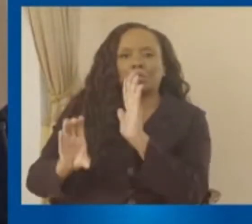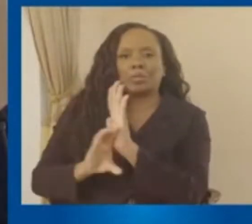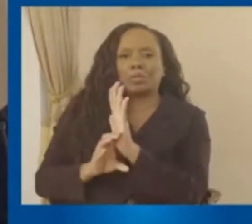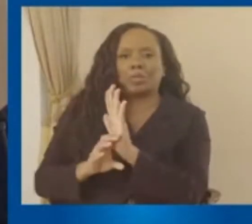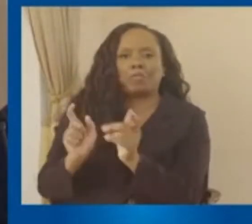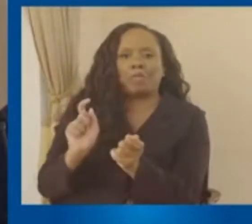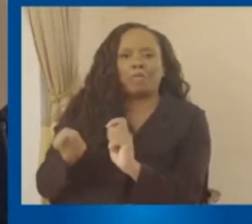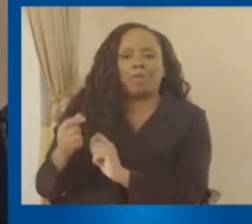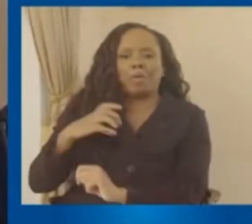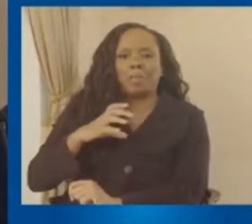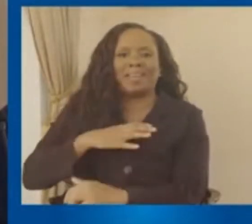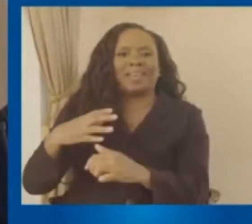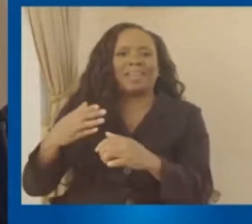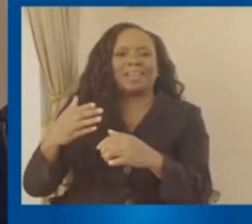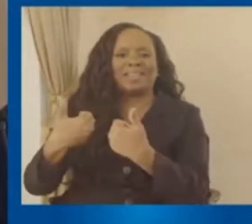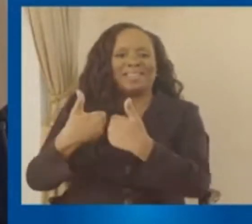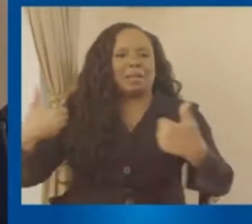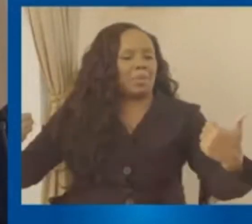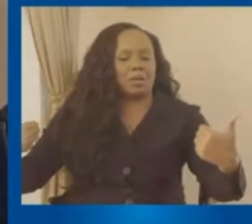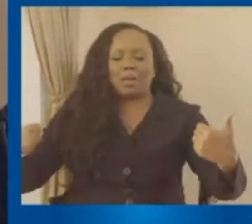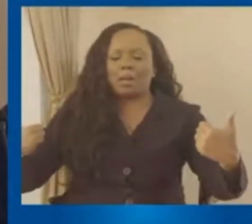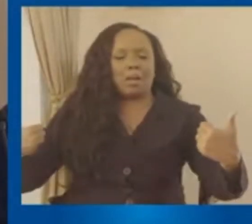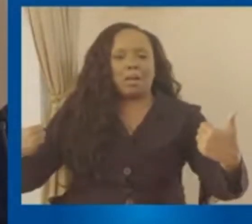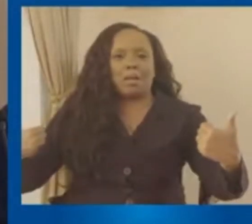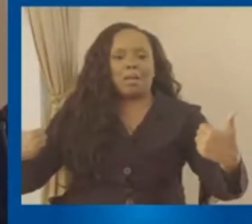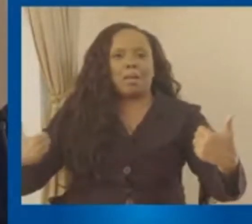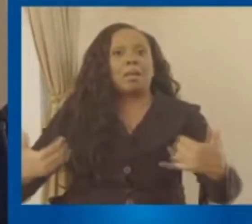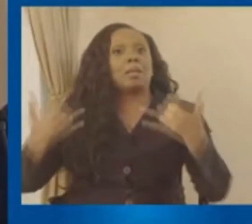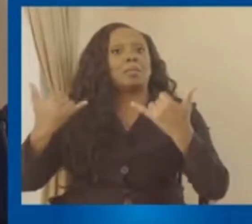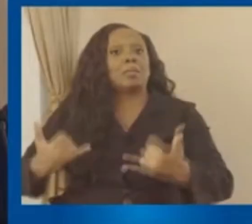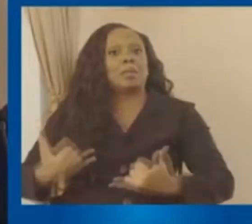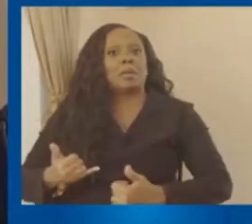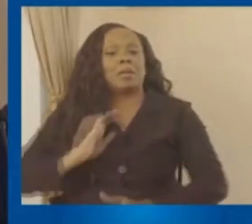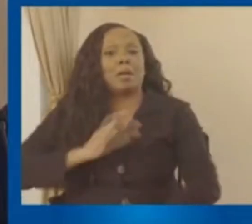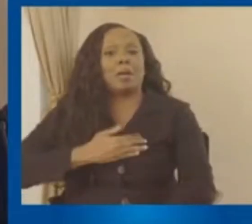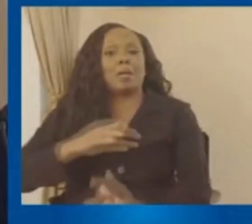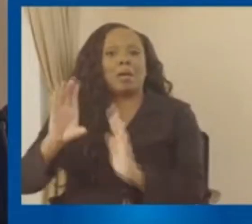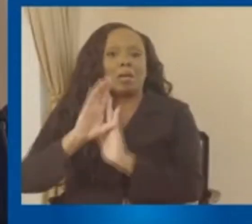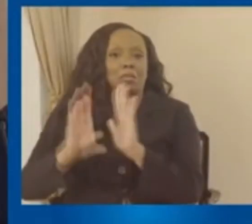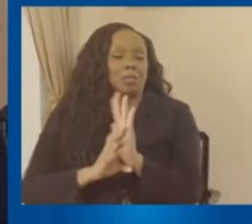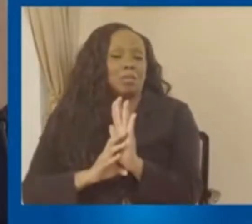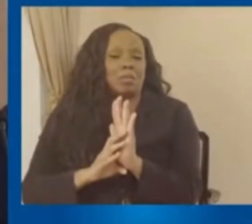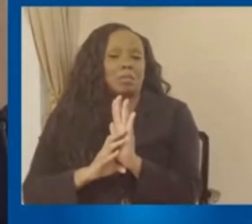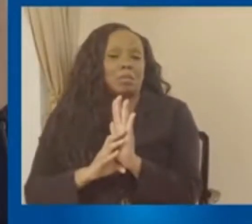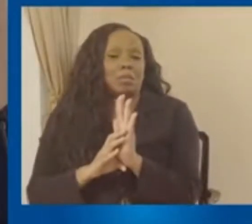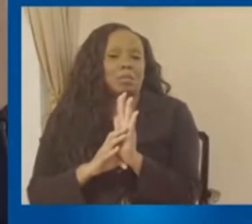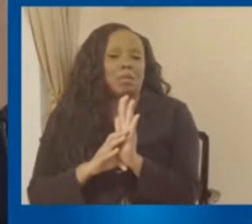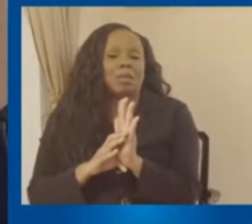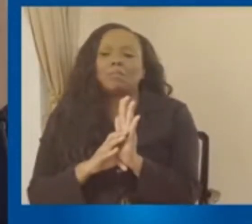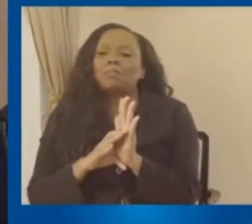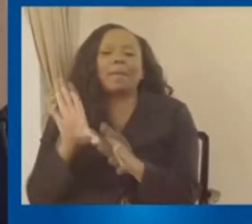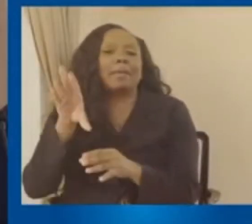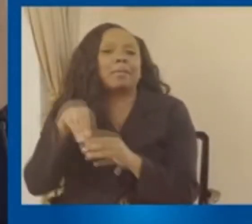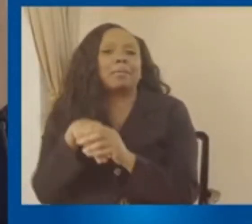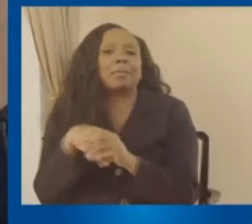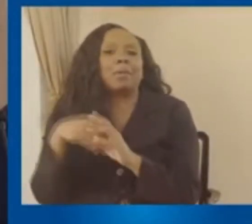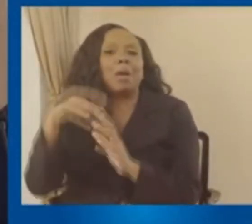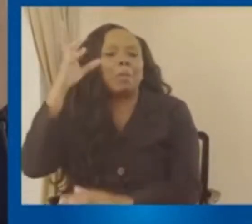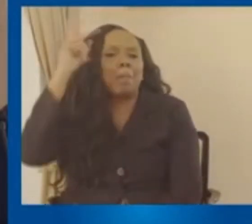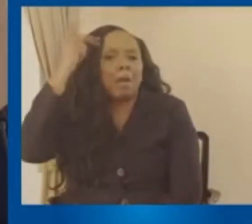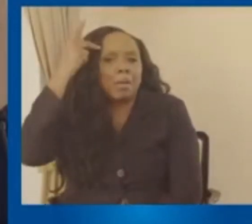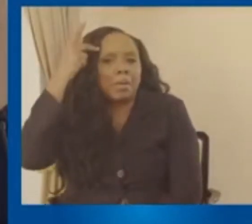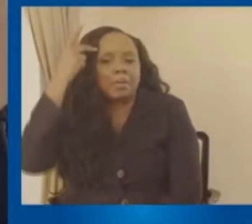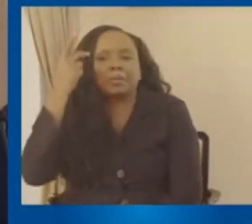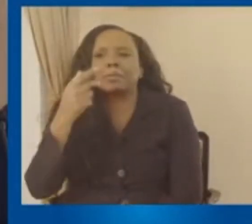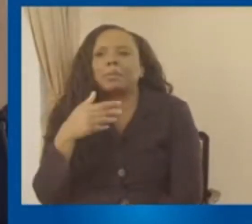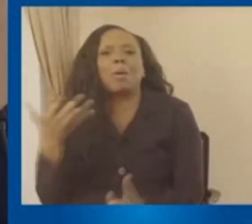that one of the important chapters of our current constitution deals with parliament, how it is constituted, things